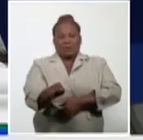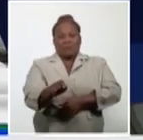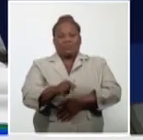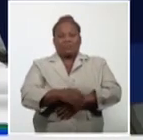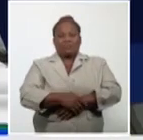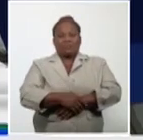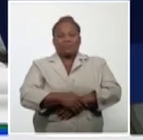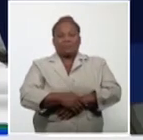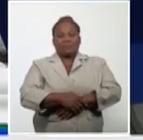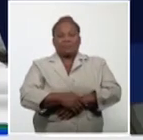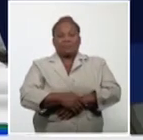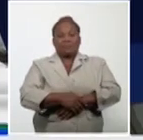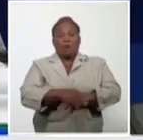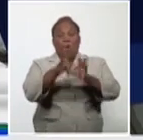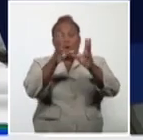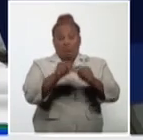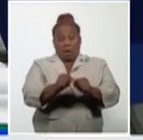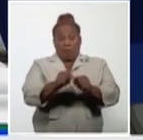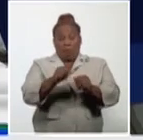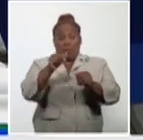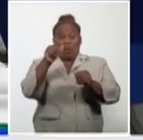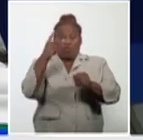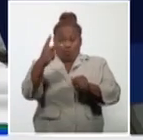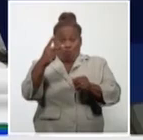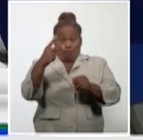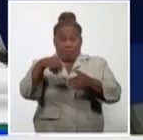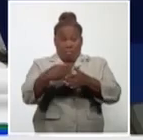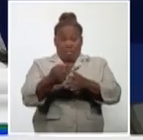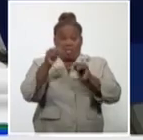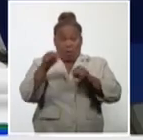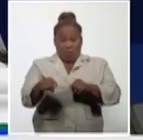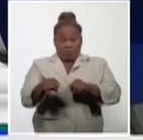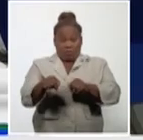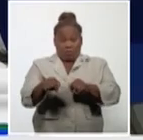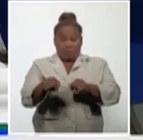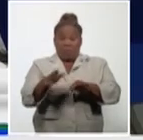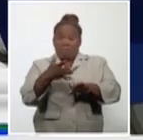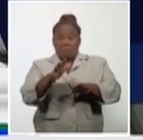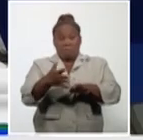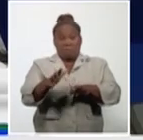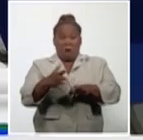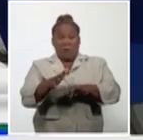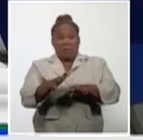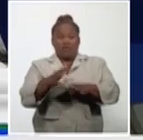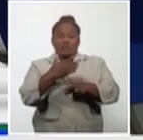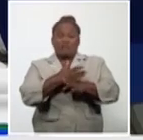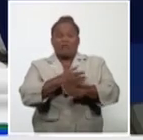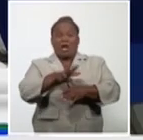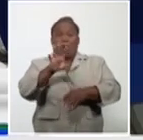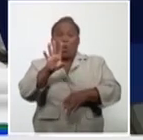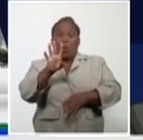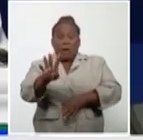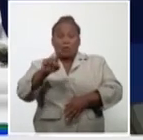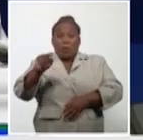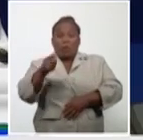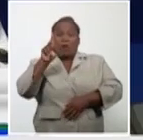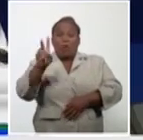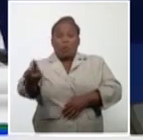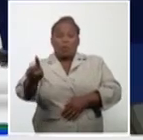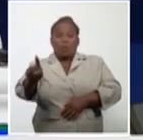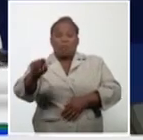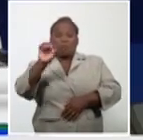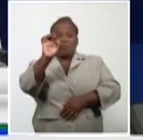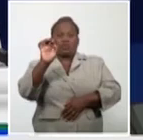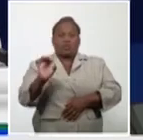that gives us a lethality of 4.1 percent. We had the two that were evacuated at the beginning of the epidemic,